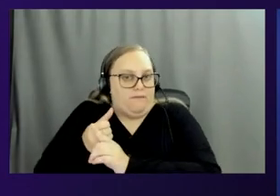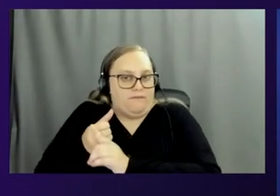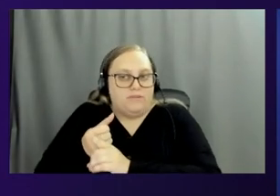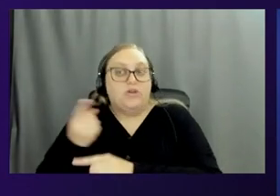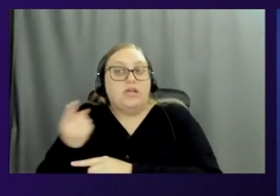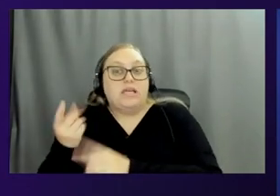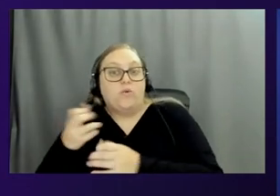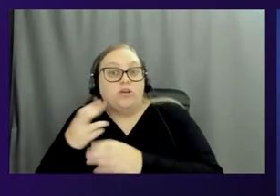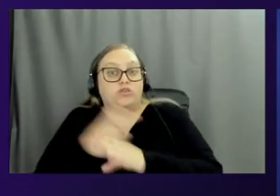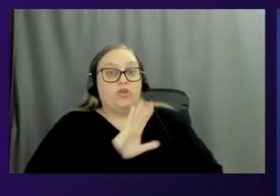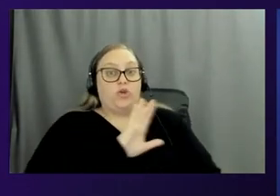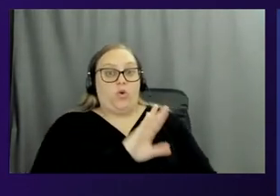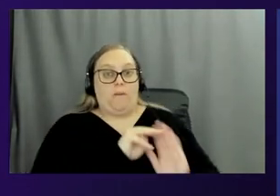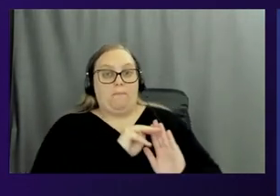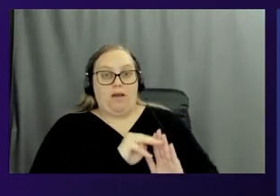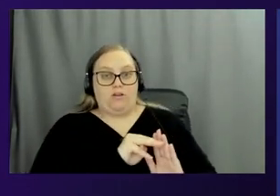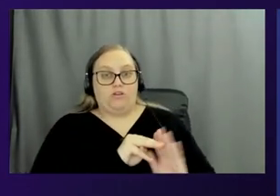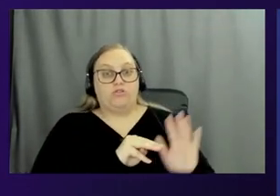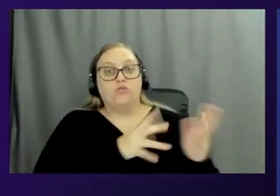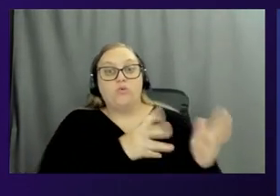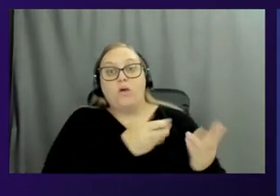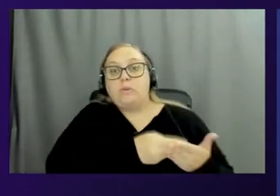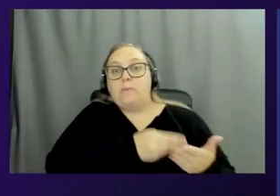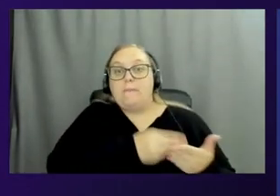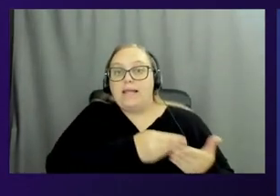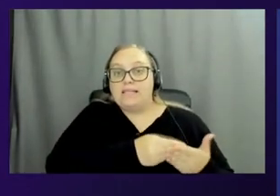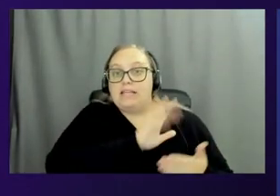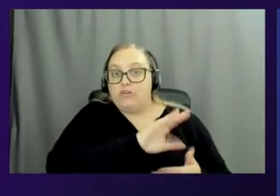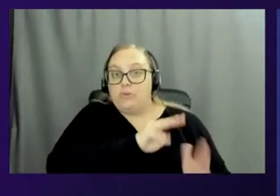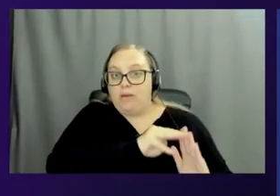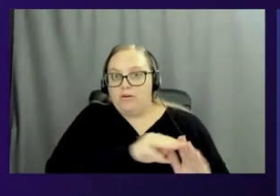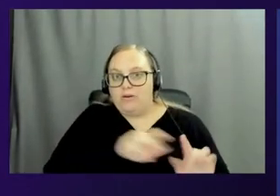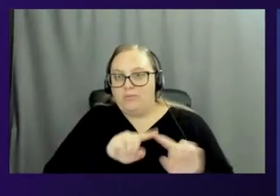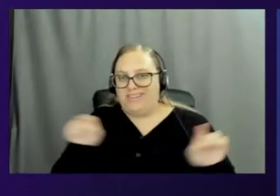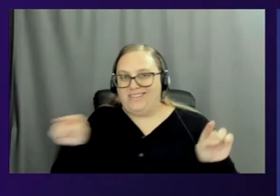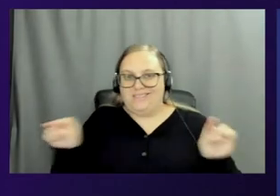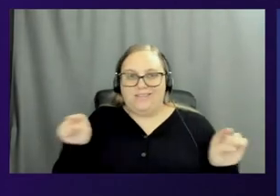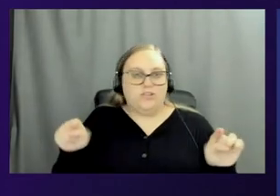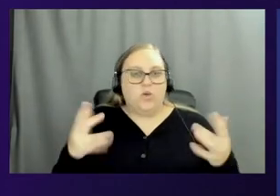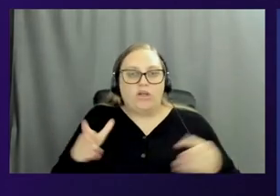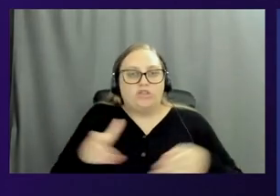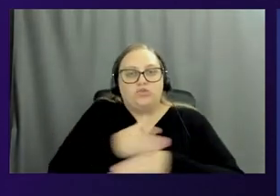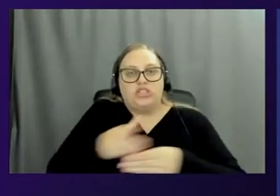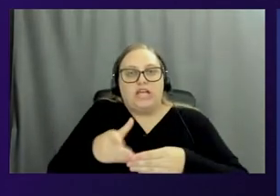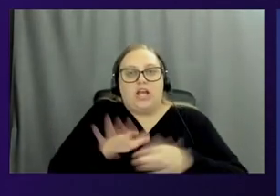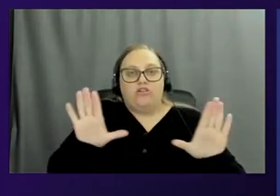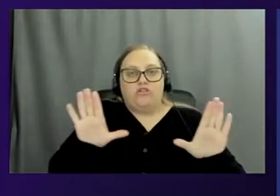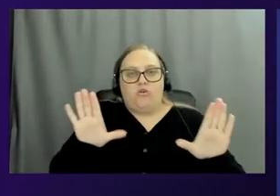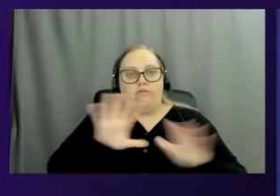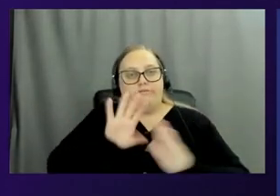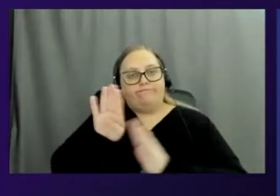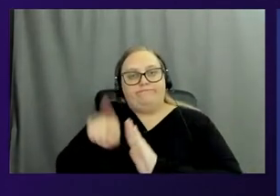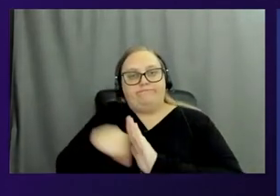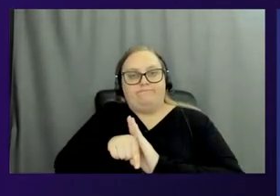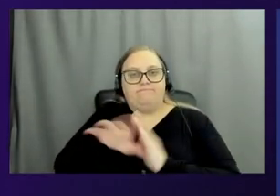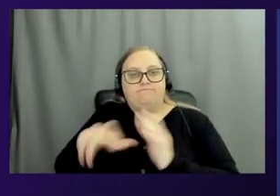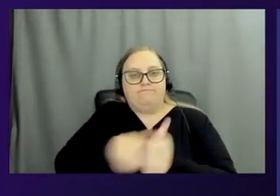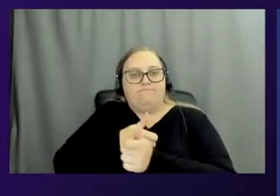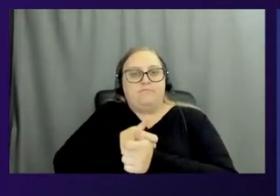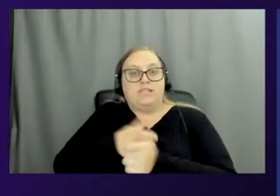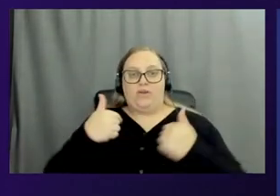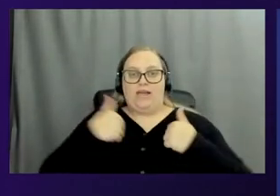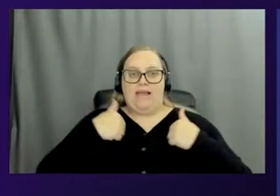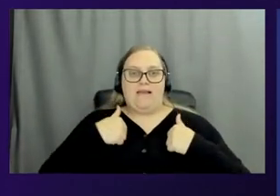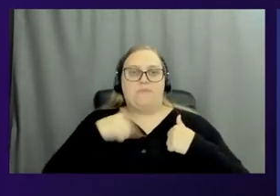use your model. You want to monetize it, but neither of you want to share what's in your data set or your model with each other. That's right. That's where I come in. I'm the